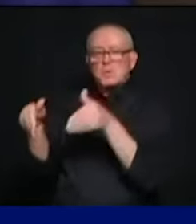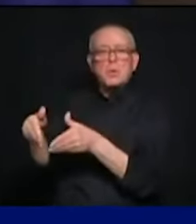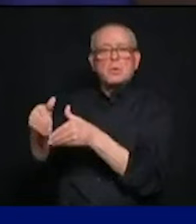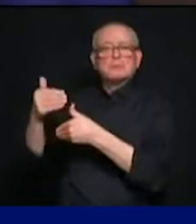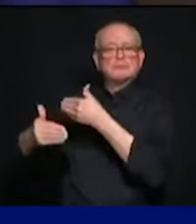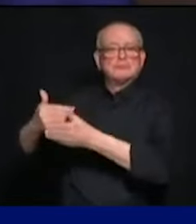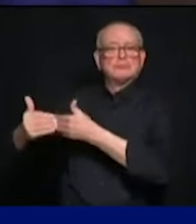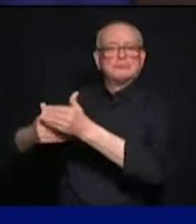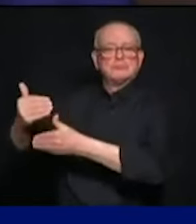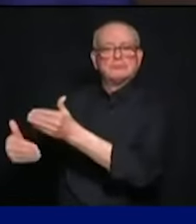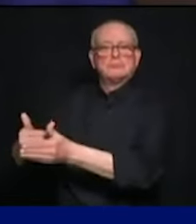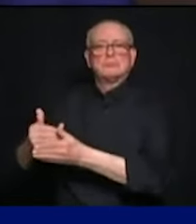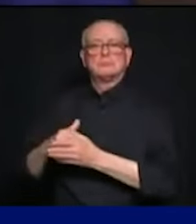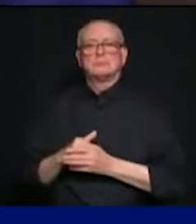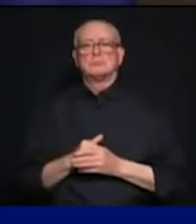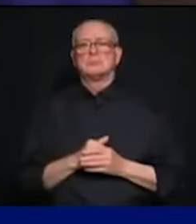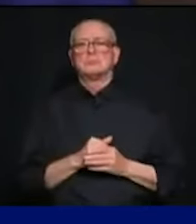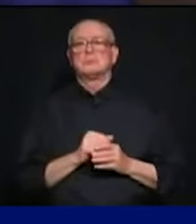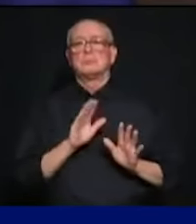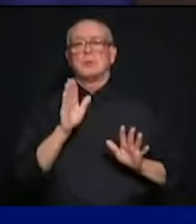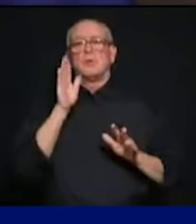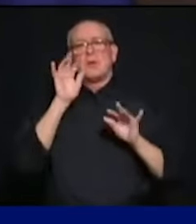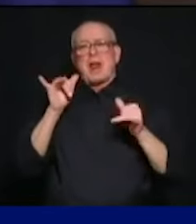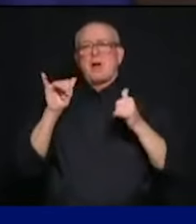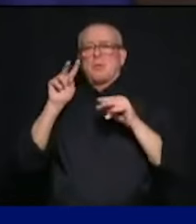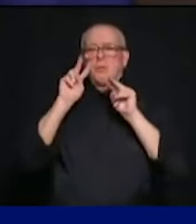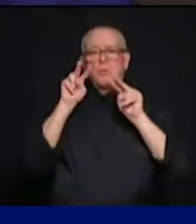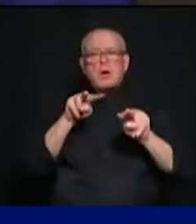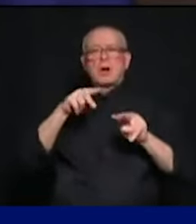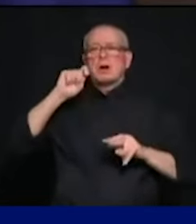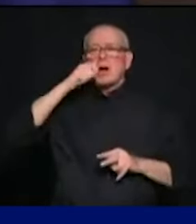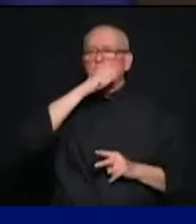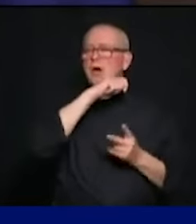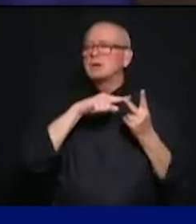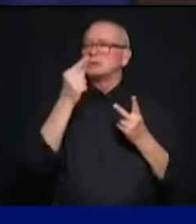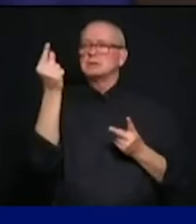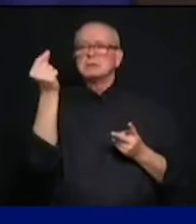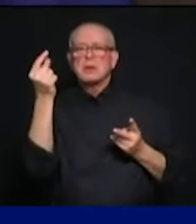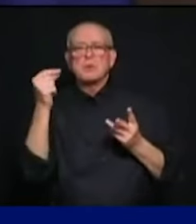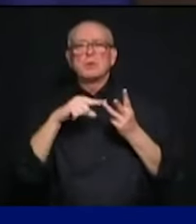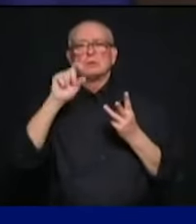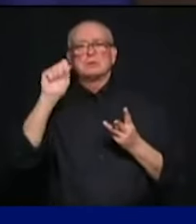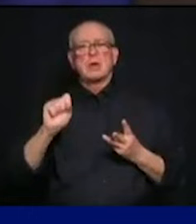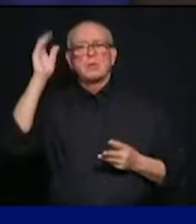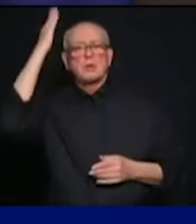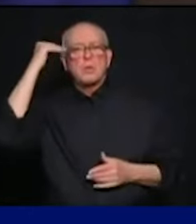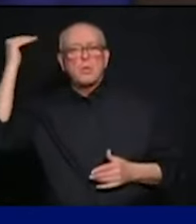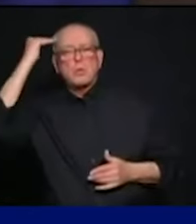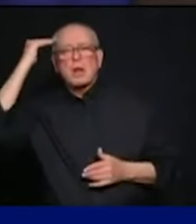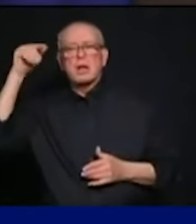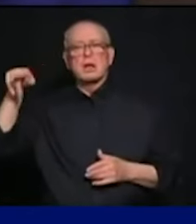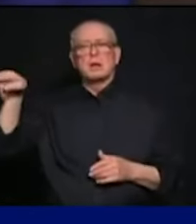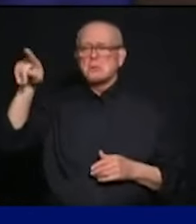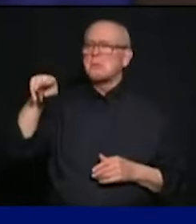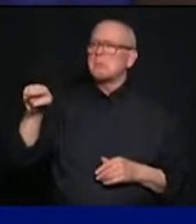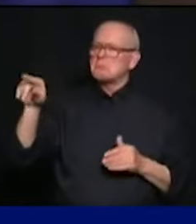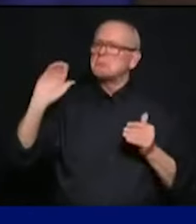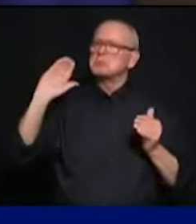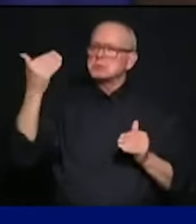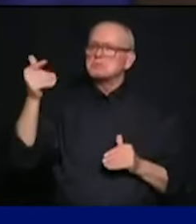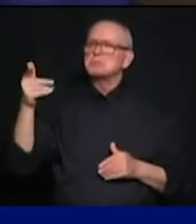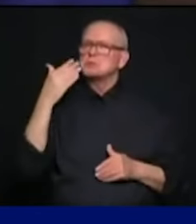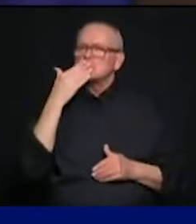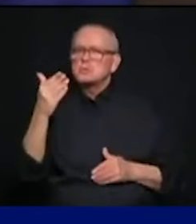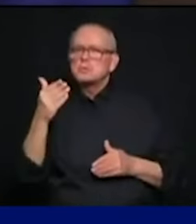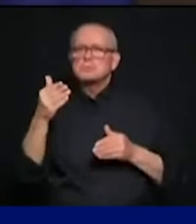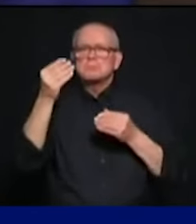Taiwan, Singapore, and South Korea that have managed to keep most of their economies functioning with a low level of